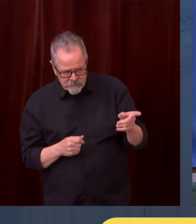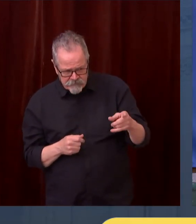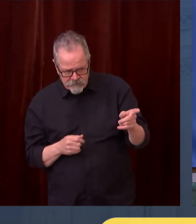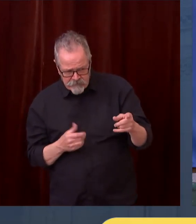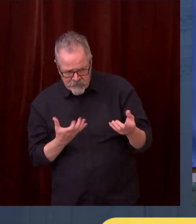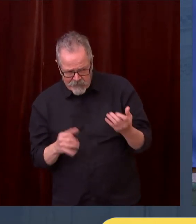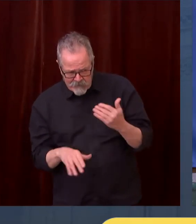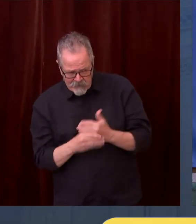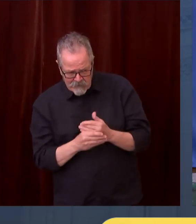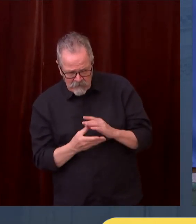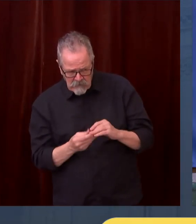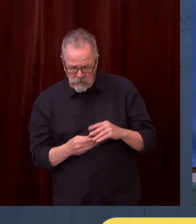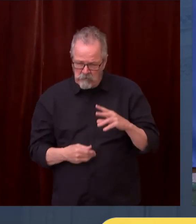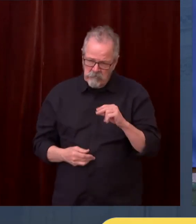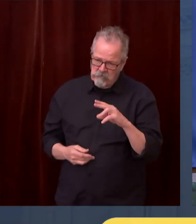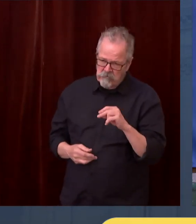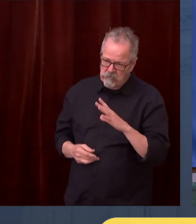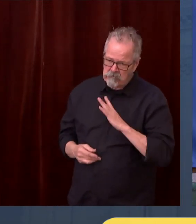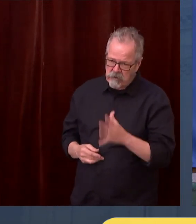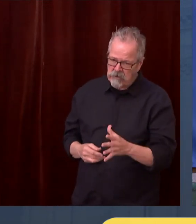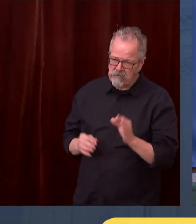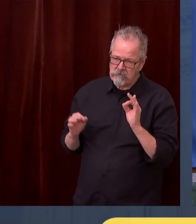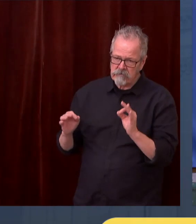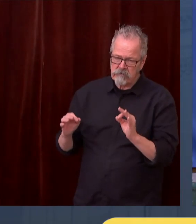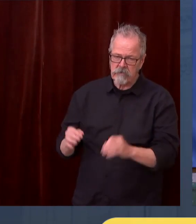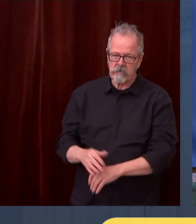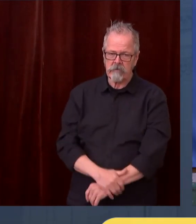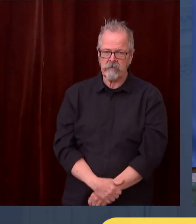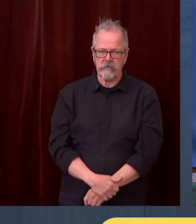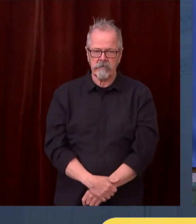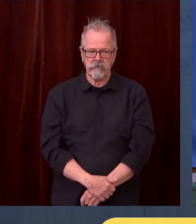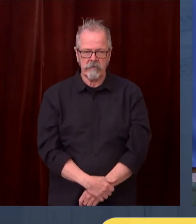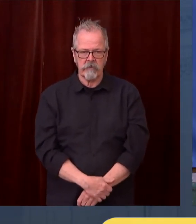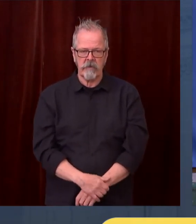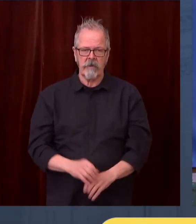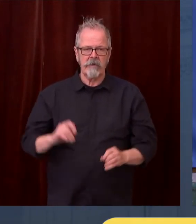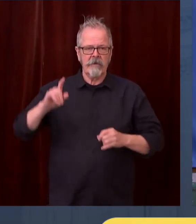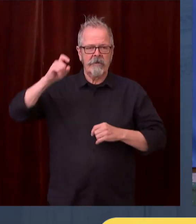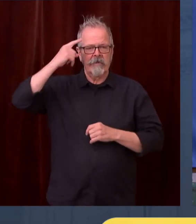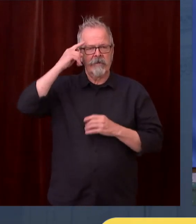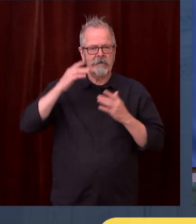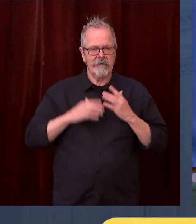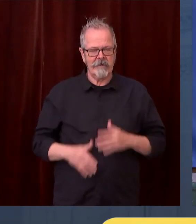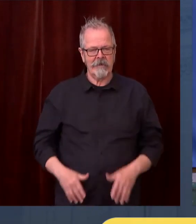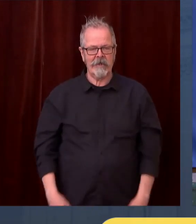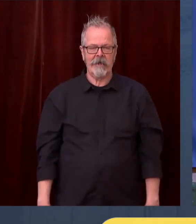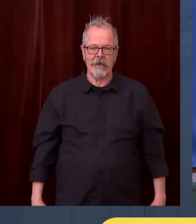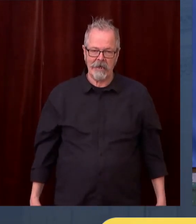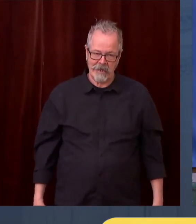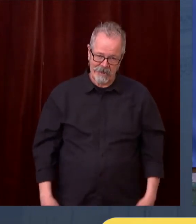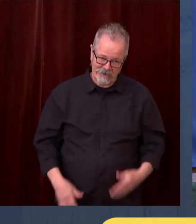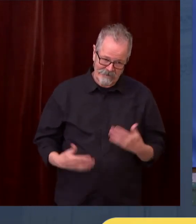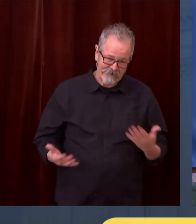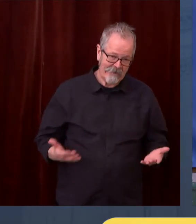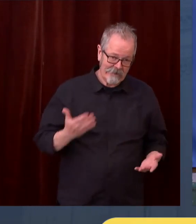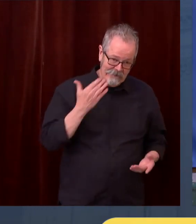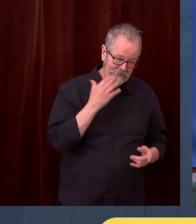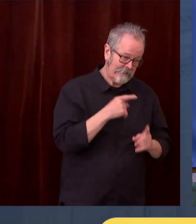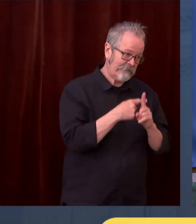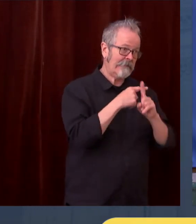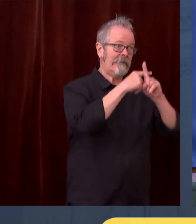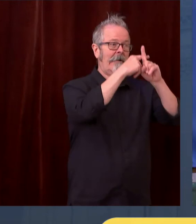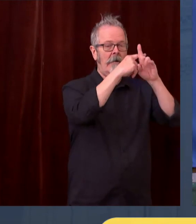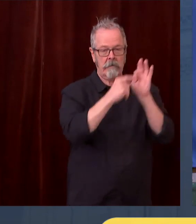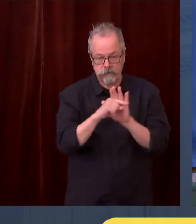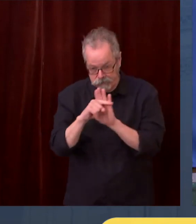No, again, these are the best of times, the worst of times. The best of times, our kids are getting back in school. Our vaccine is coming on